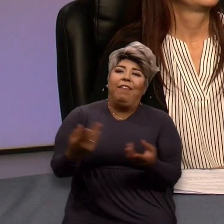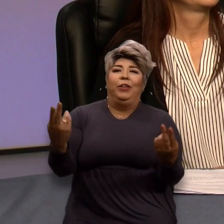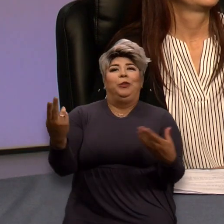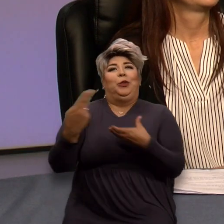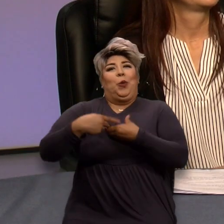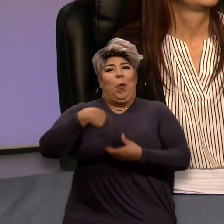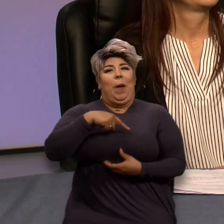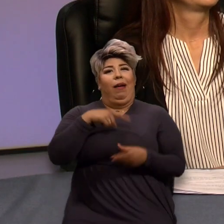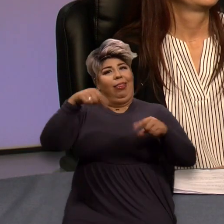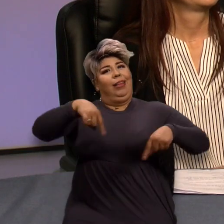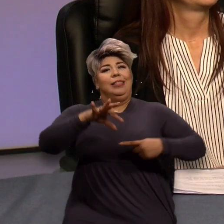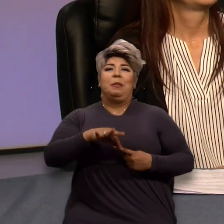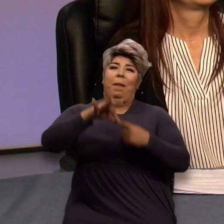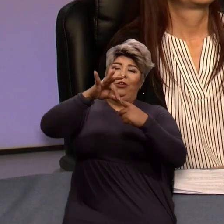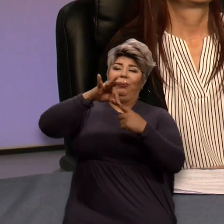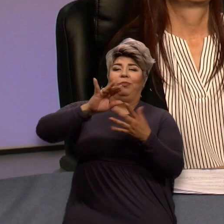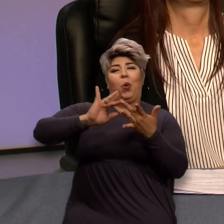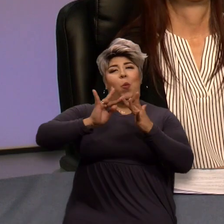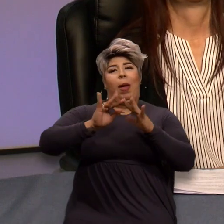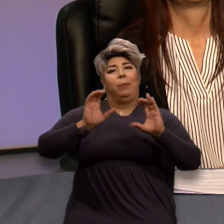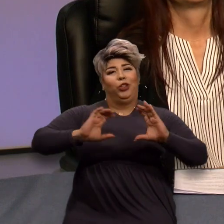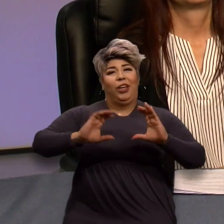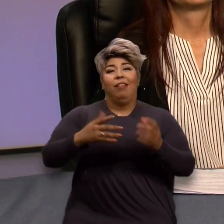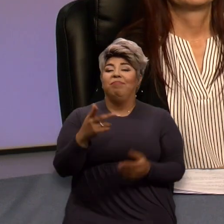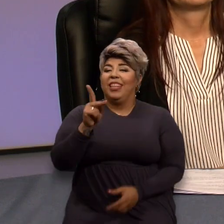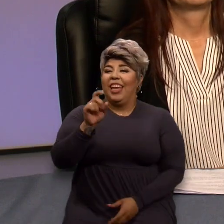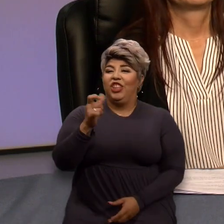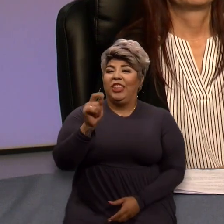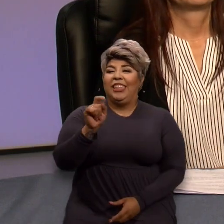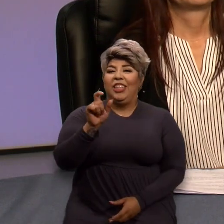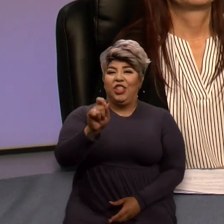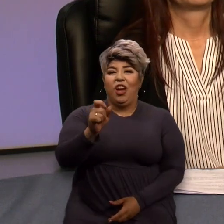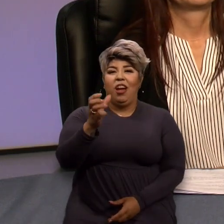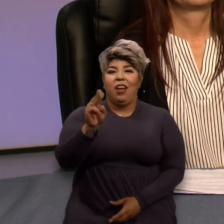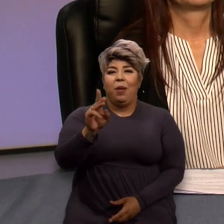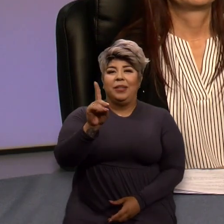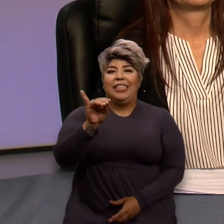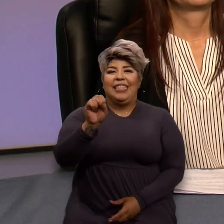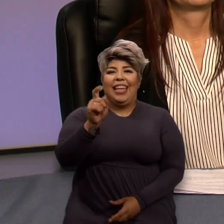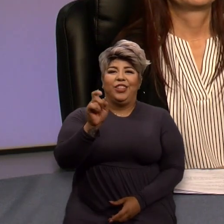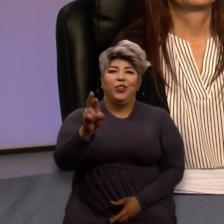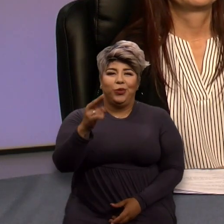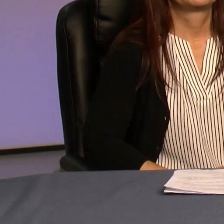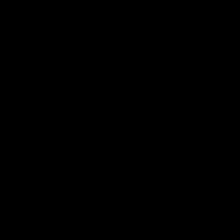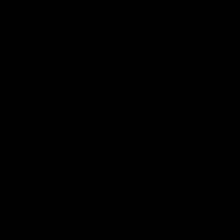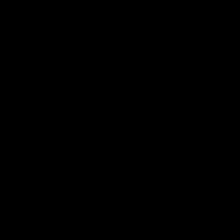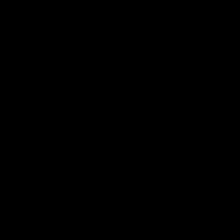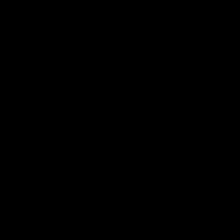on this special web chat. And again, kgett.com slash disaster for more information.